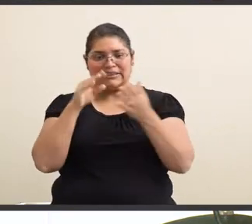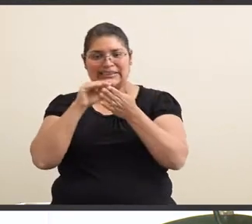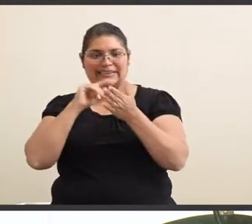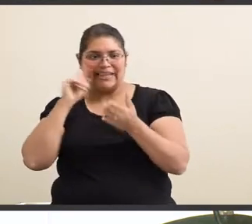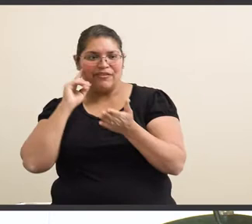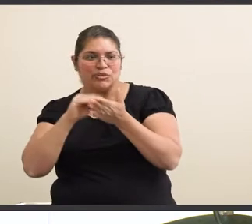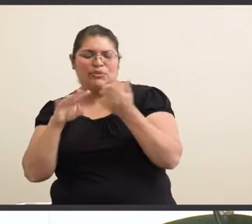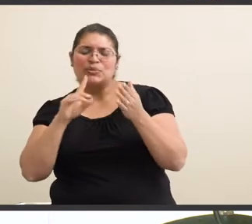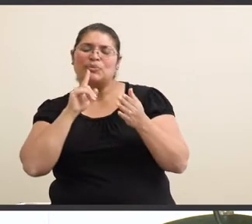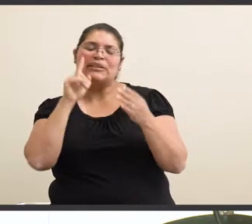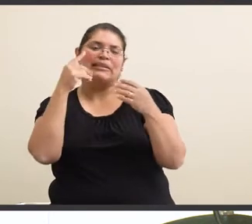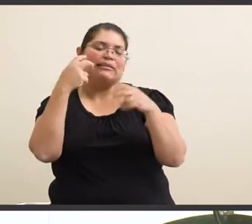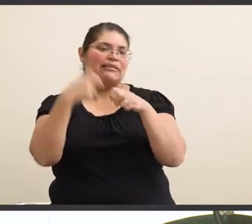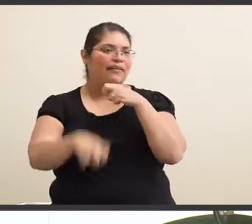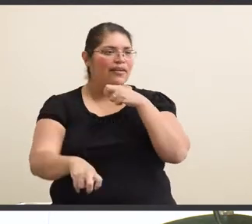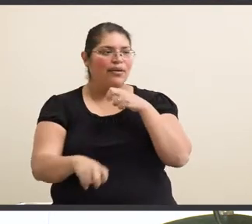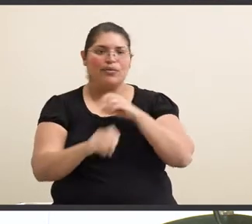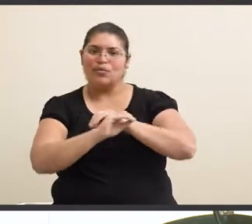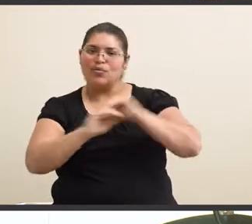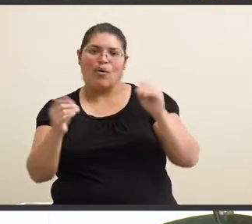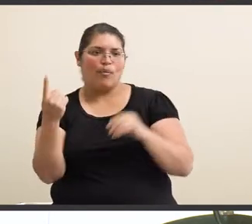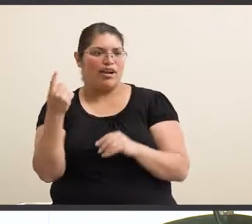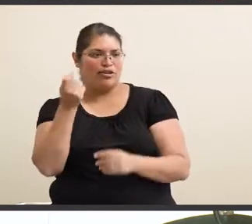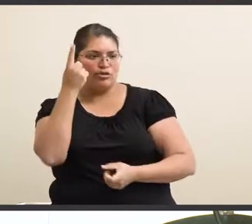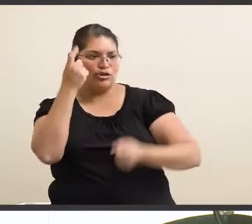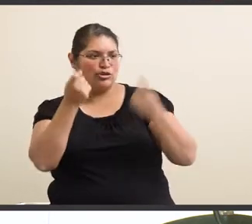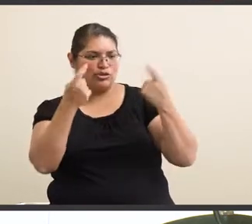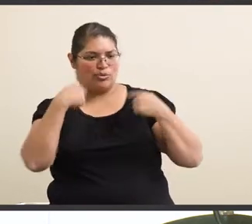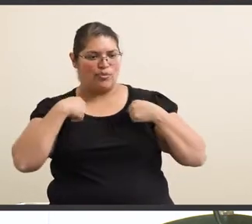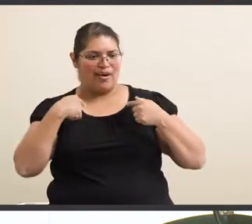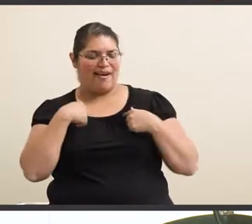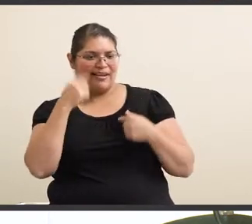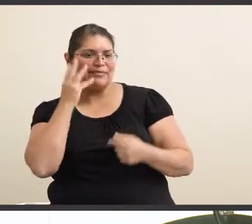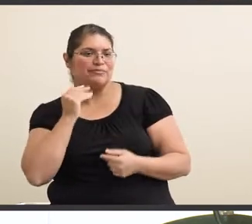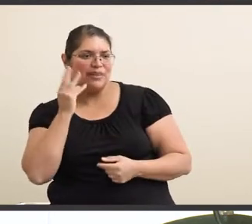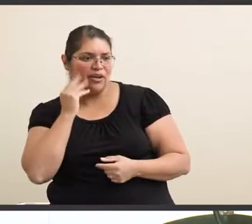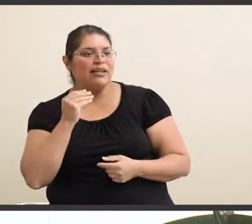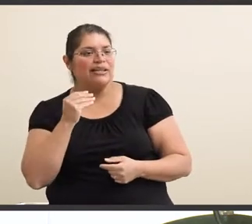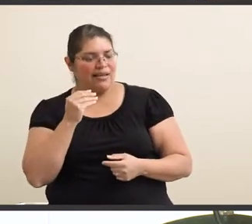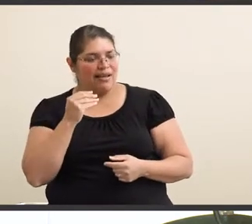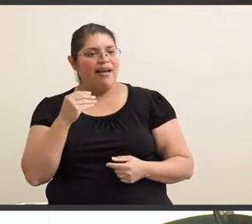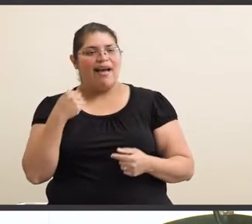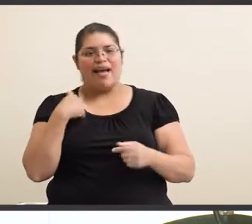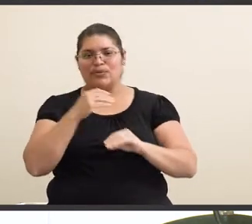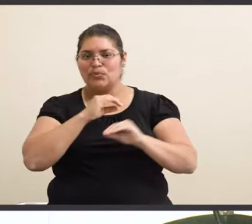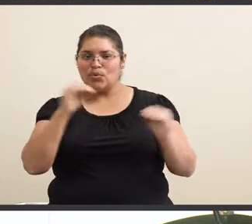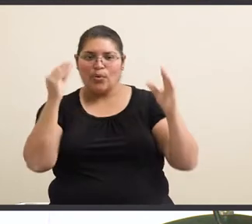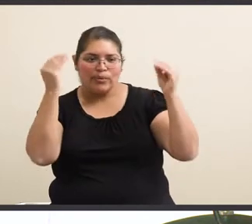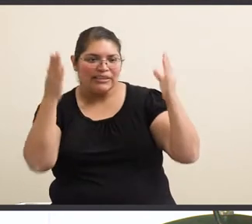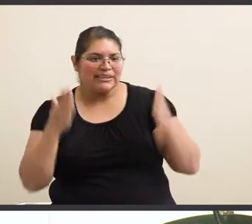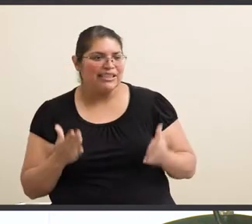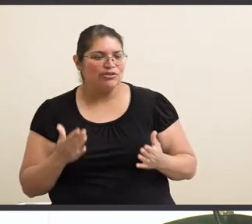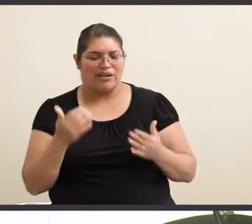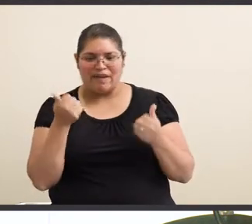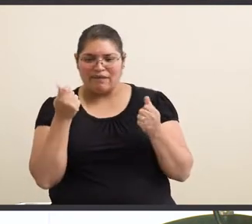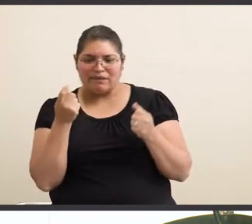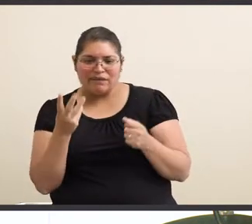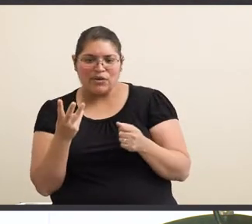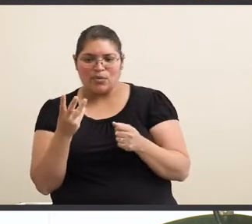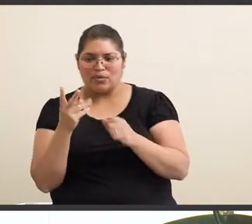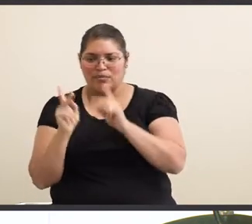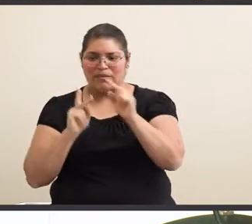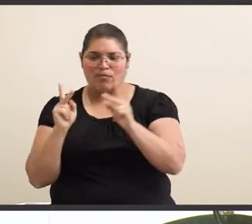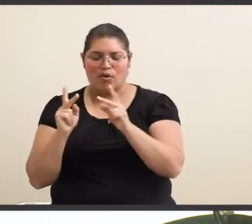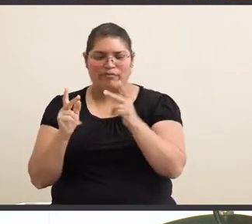it was very difficult. Nobody understood the things that I went through. I've had, you know, teachers refuse to follow my accommodations.